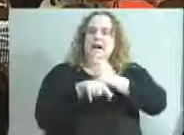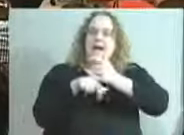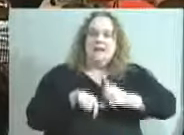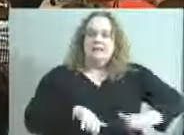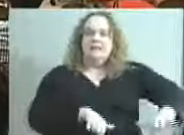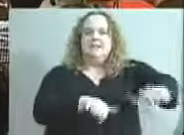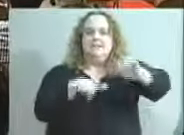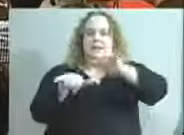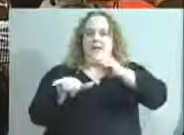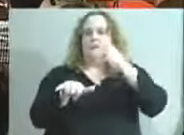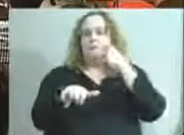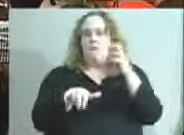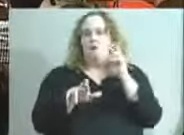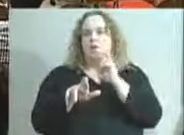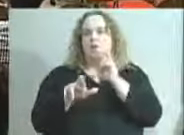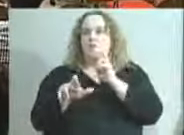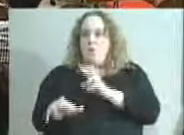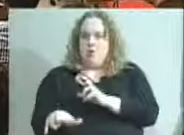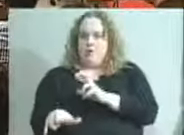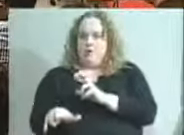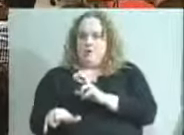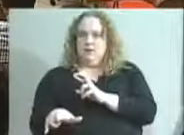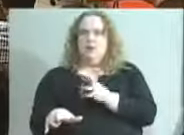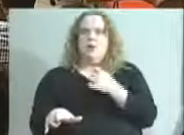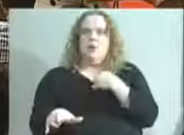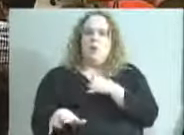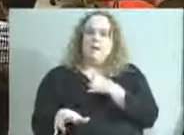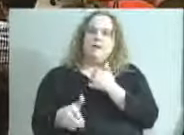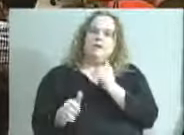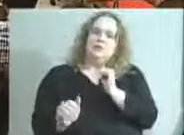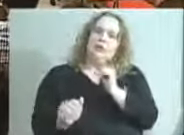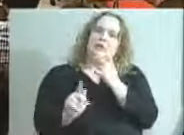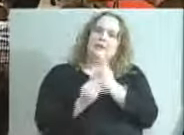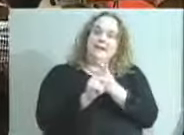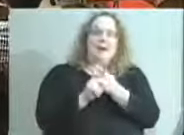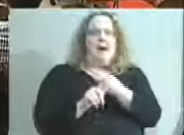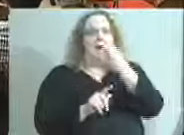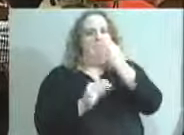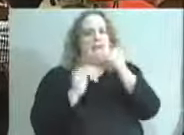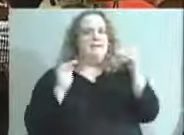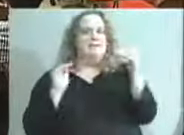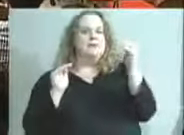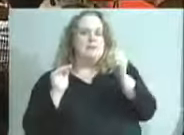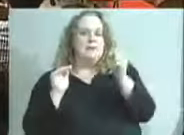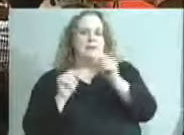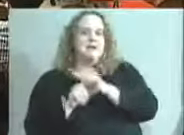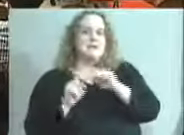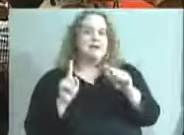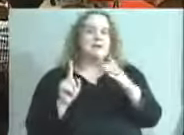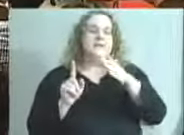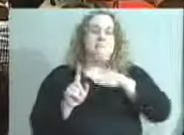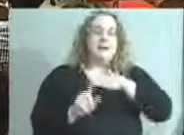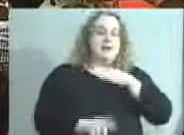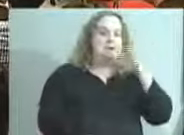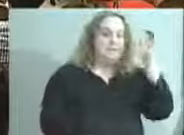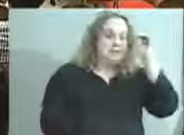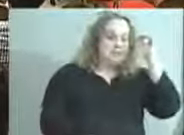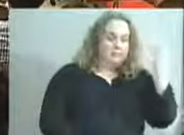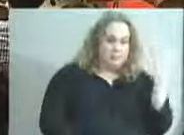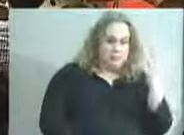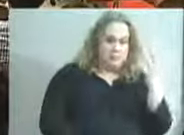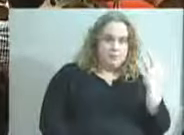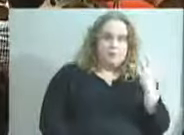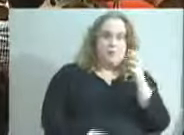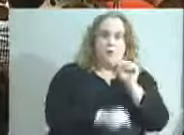that would come to the board that, you know, we outlined. We tried to keep it at a pretty high level, but my perception is that in the